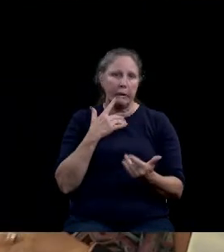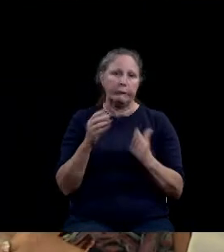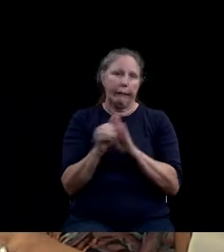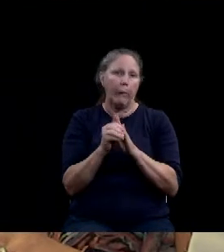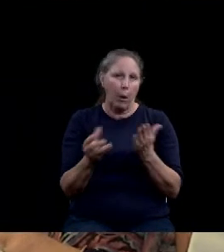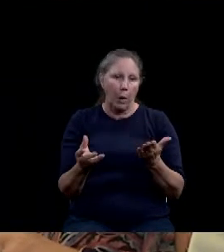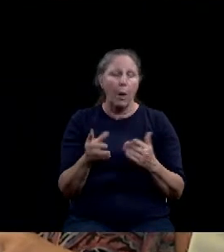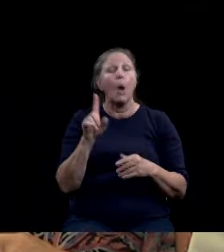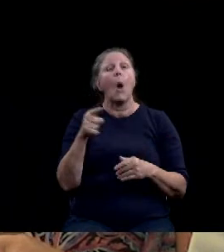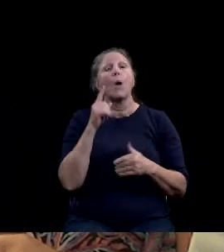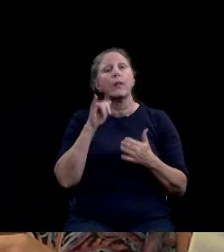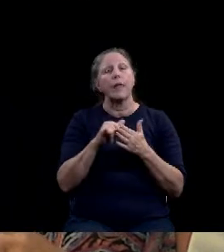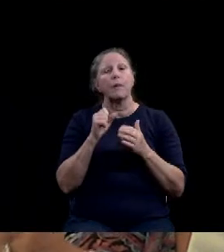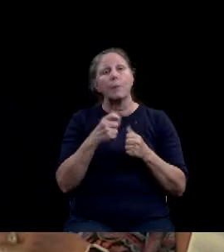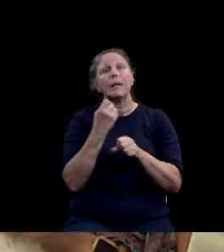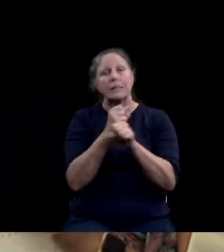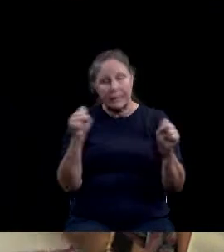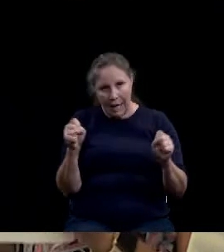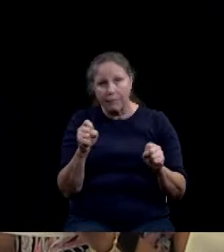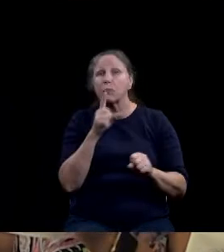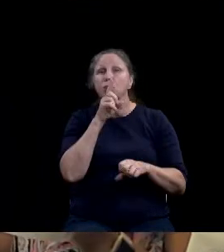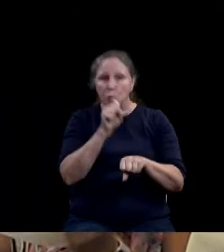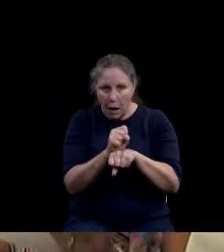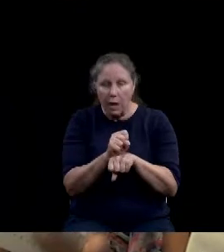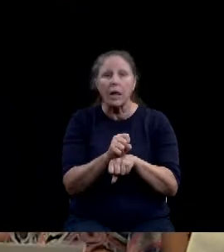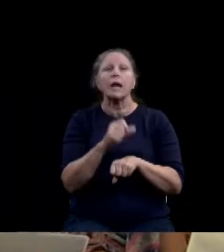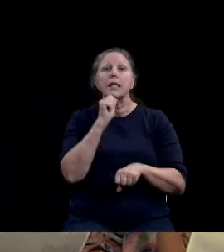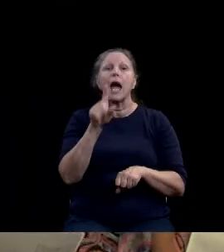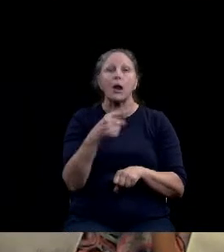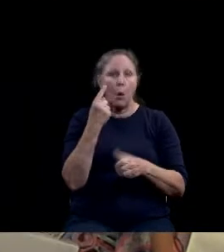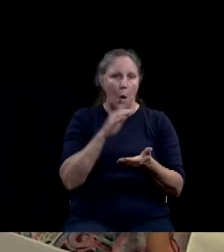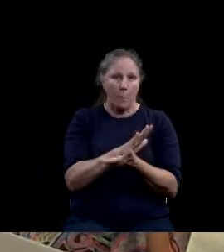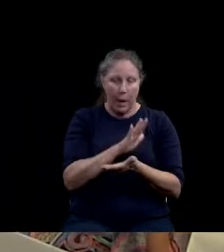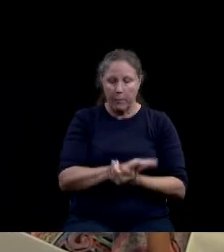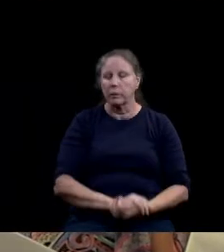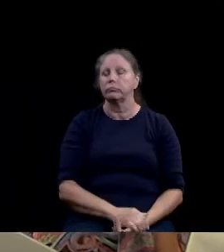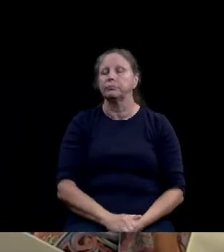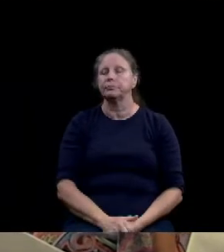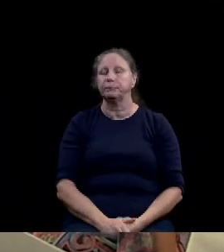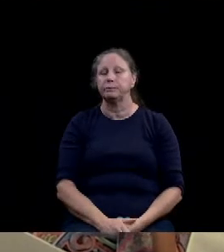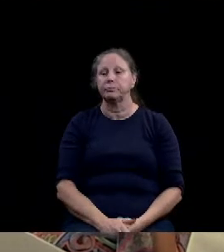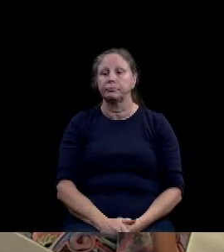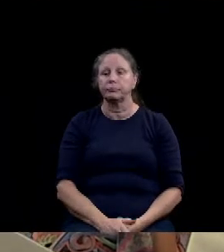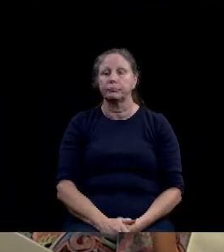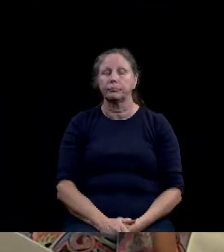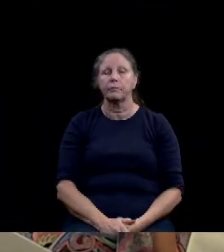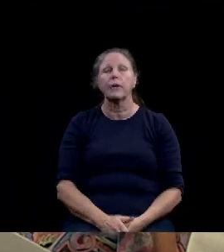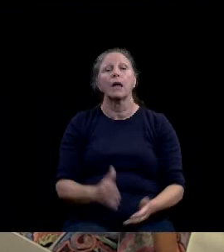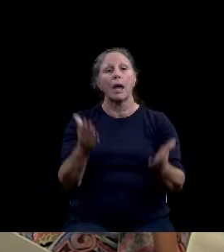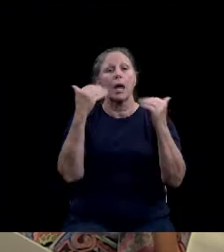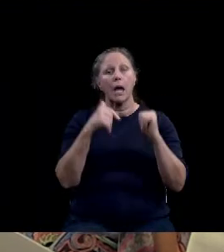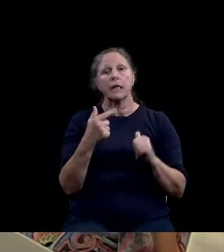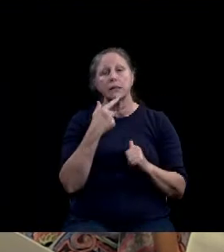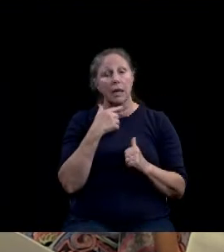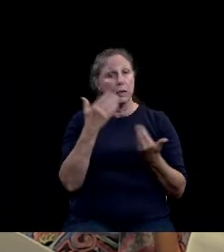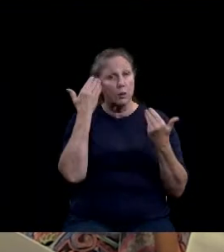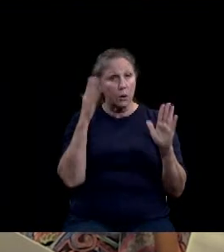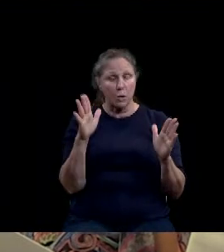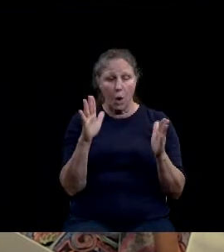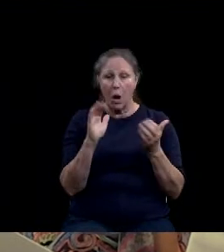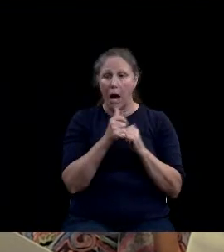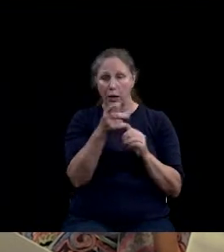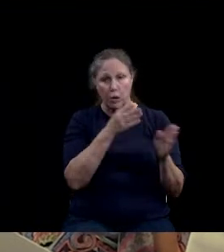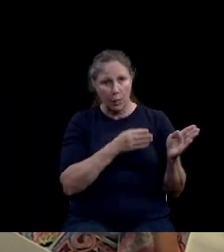not just on paper. He continues, don't know how you plan to widen FM 939 your